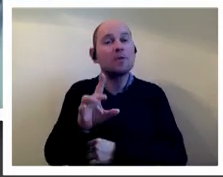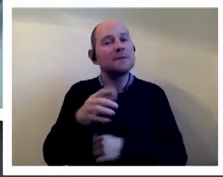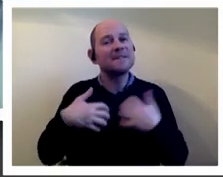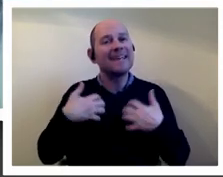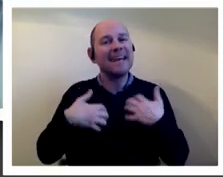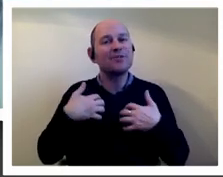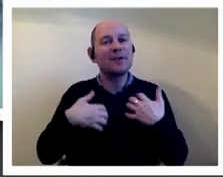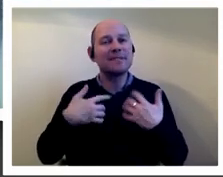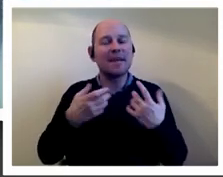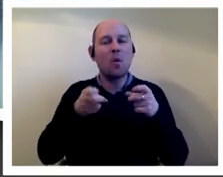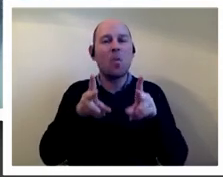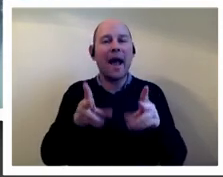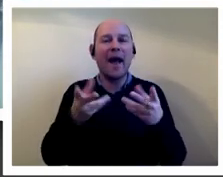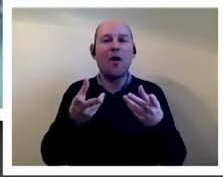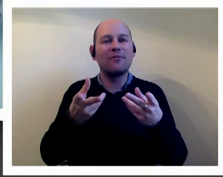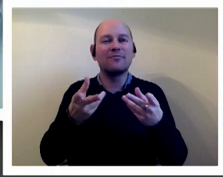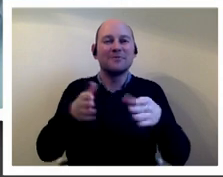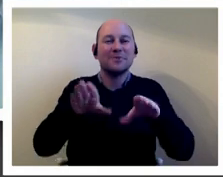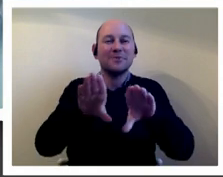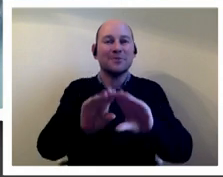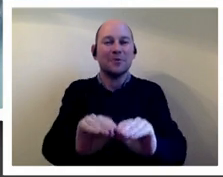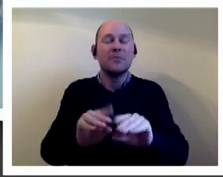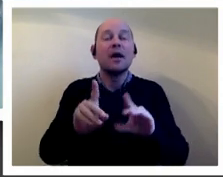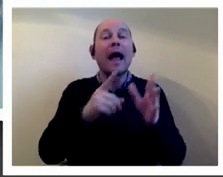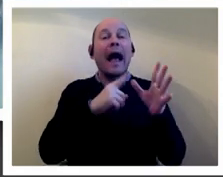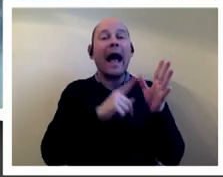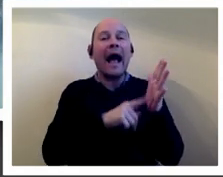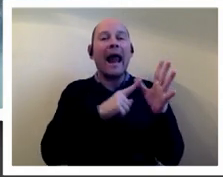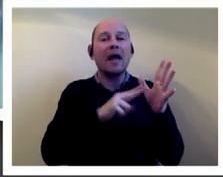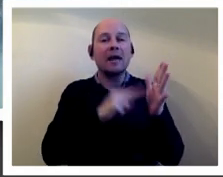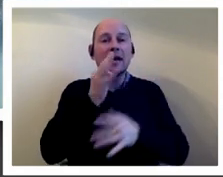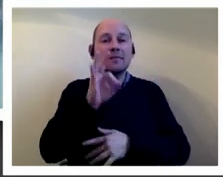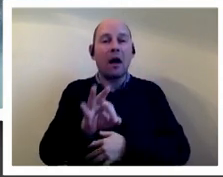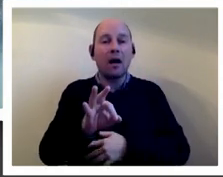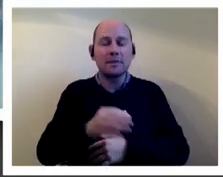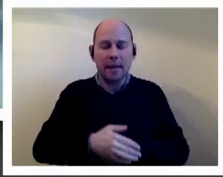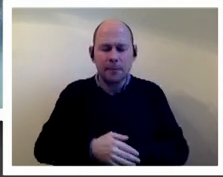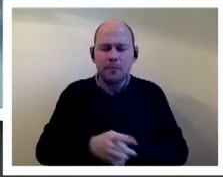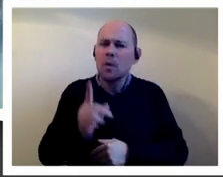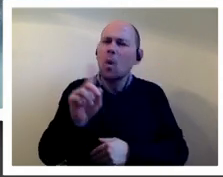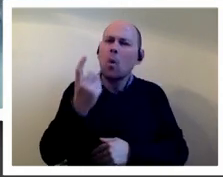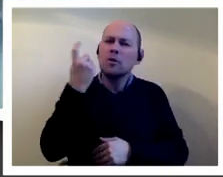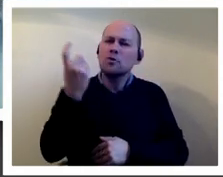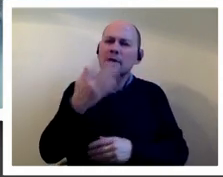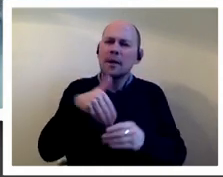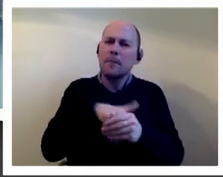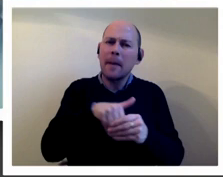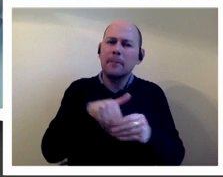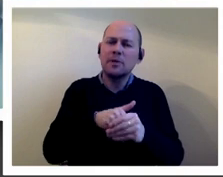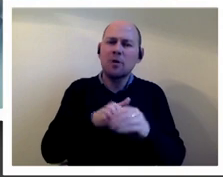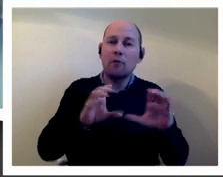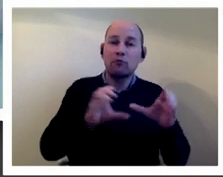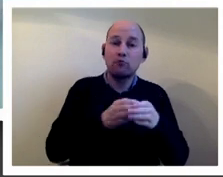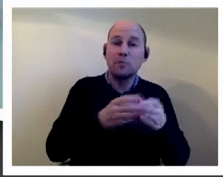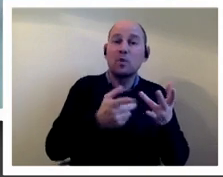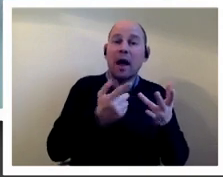of of um of wrapping up um which is from alan um what do you think members of groups with other protected characteristics